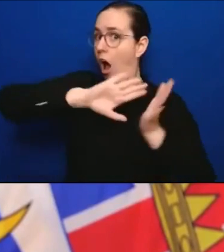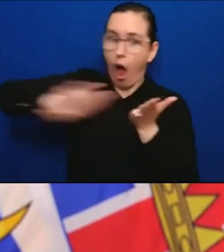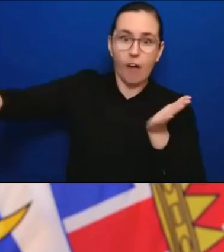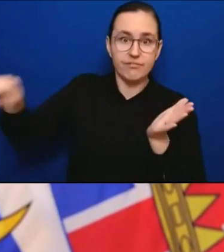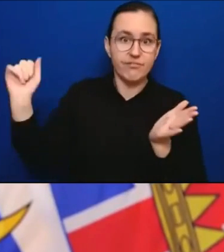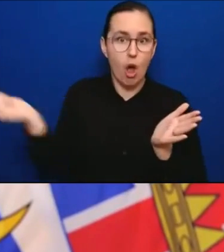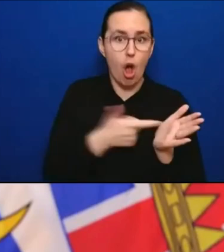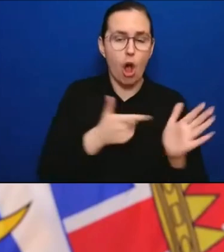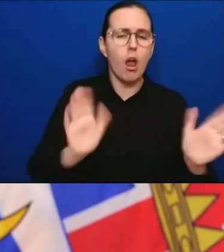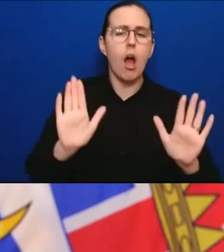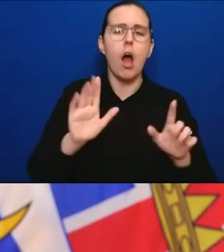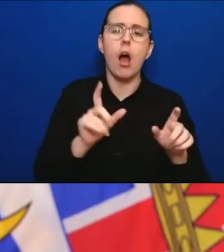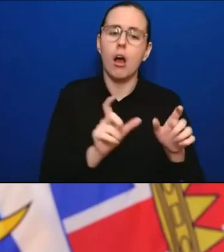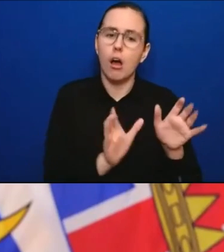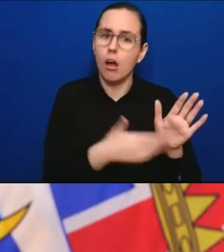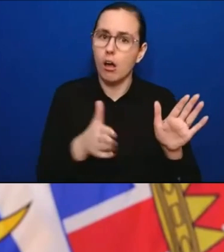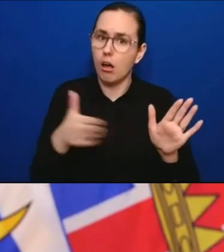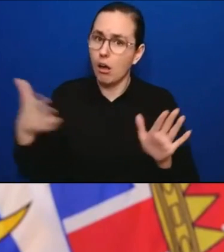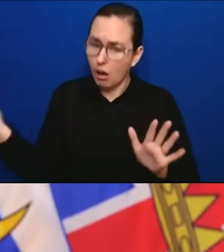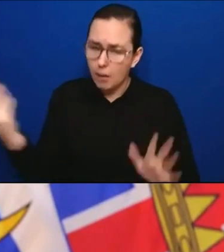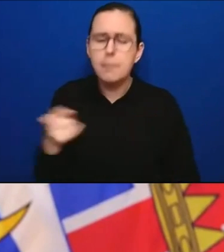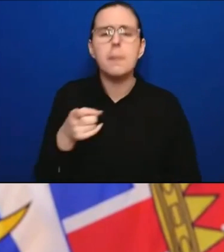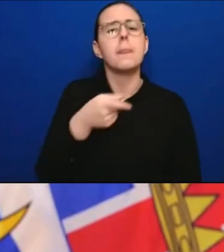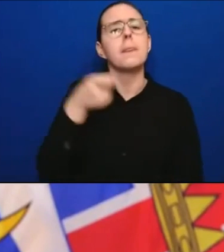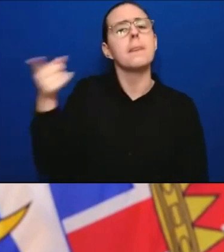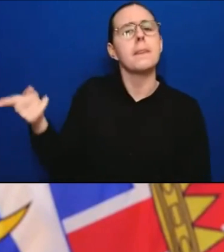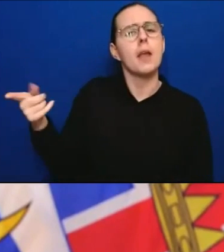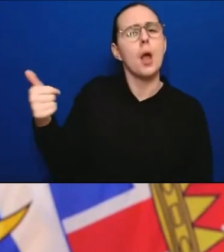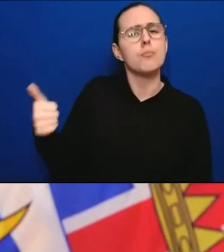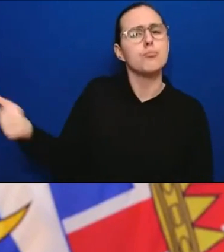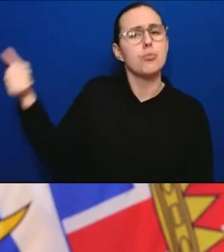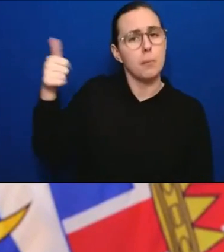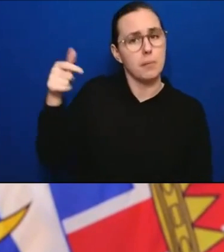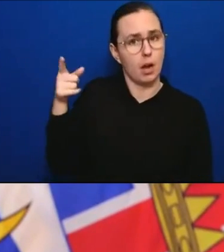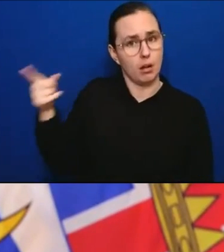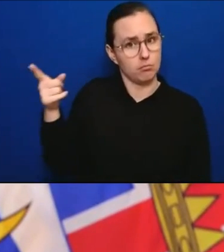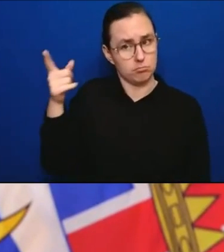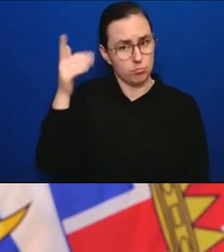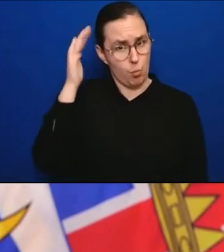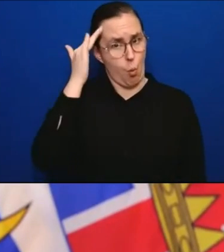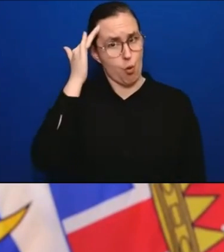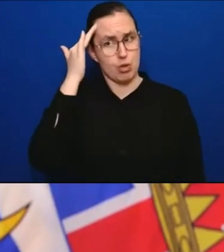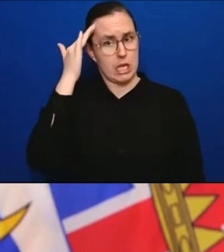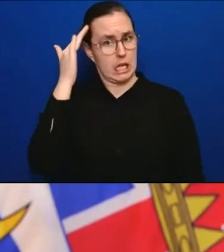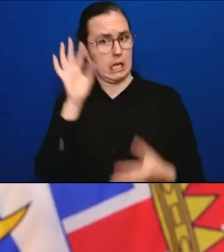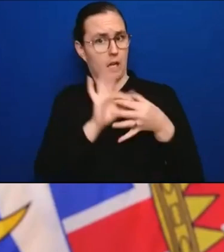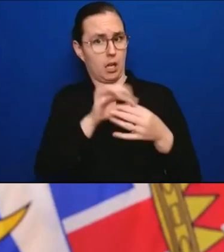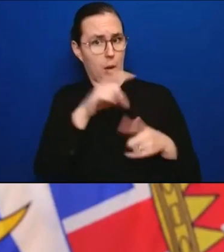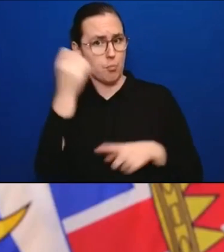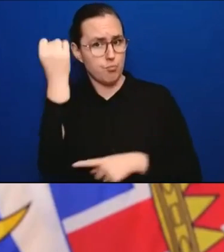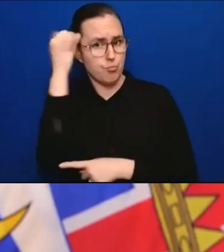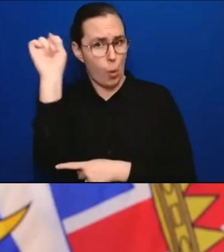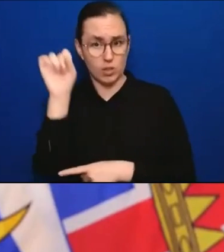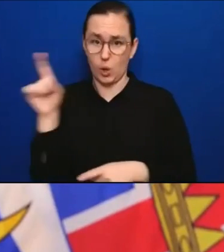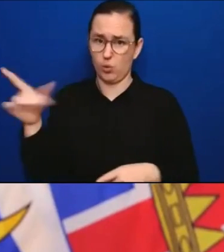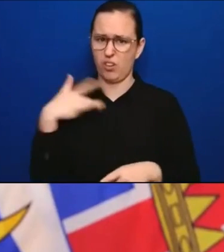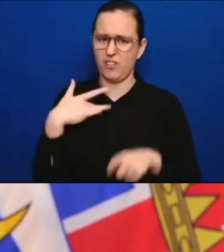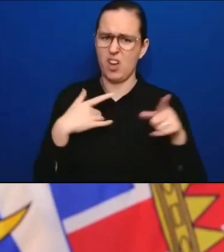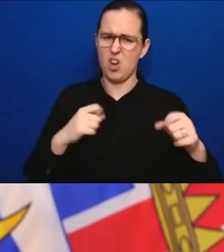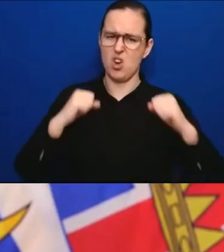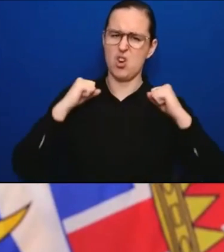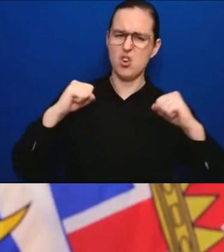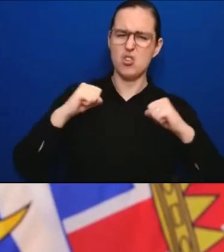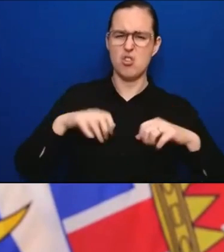protests. Are you worried at all that this could make protesters think either that their